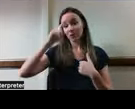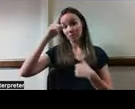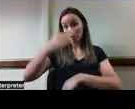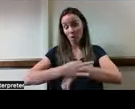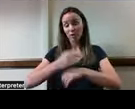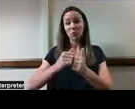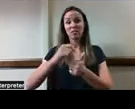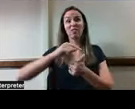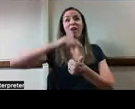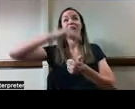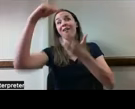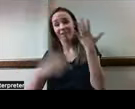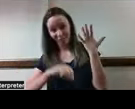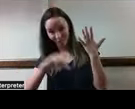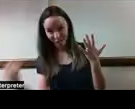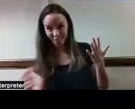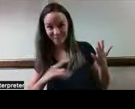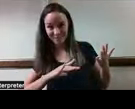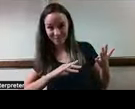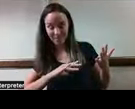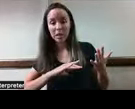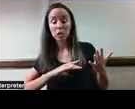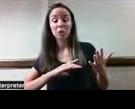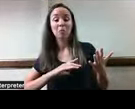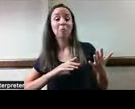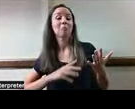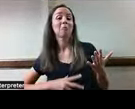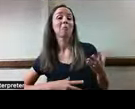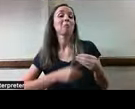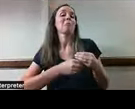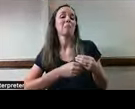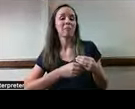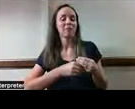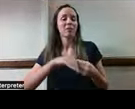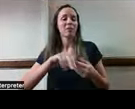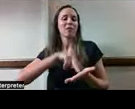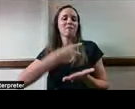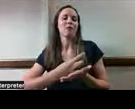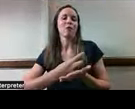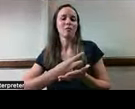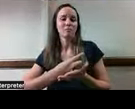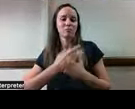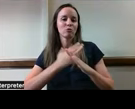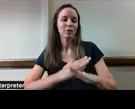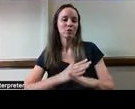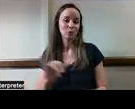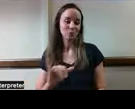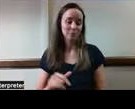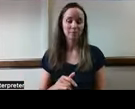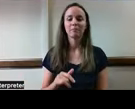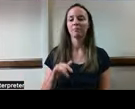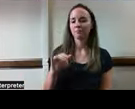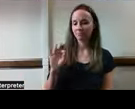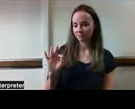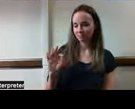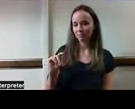it can do. And it just happens to maybe fill in this gap related to her disability. Yeah. So thank you.